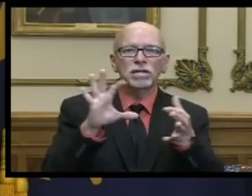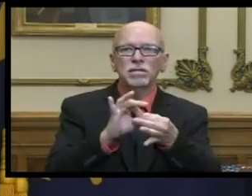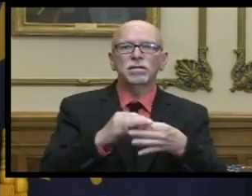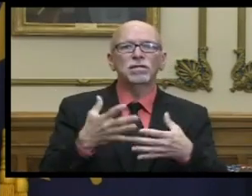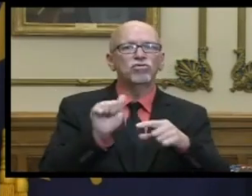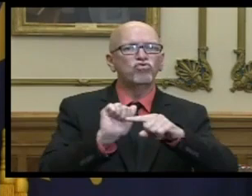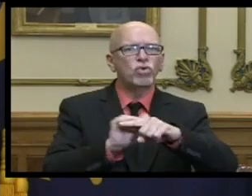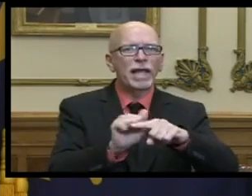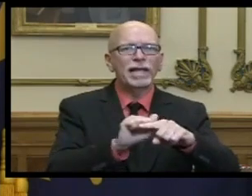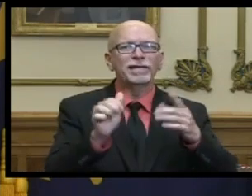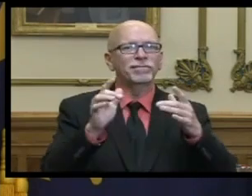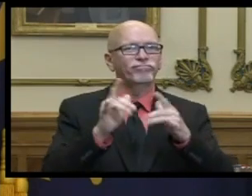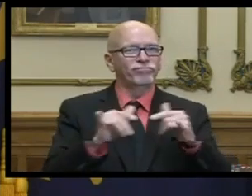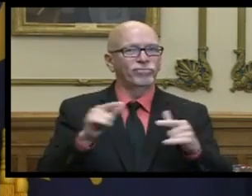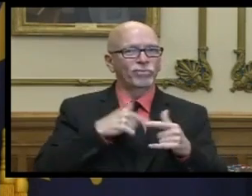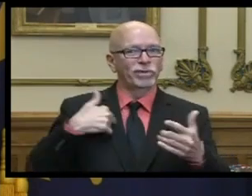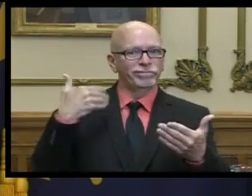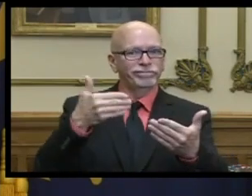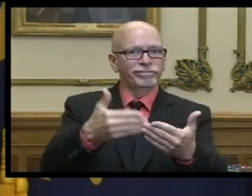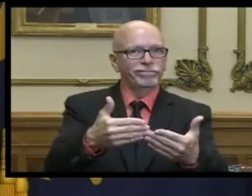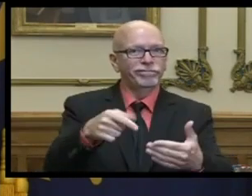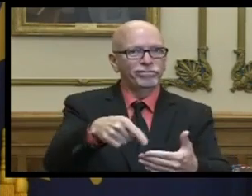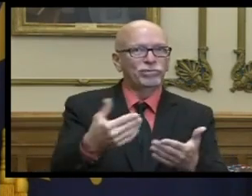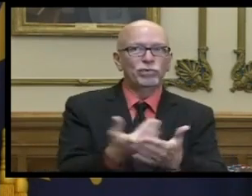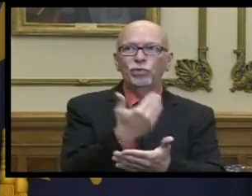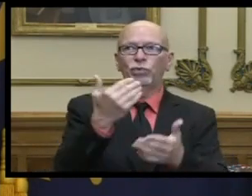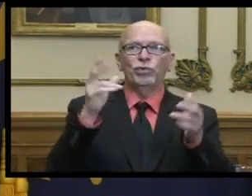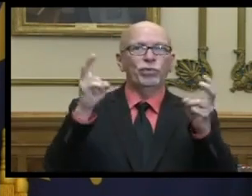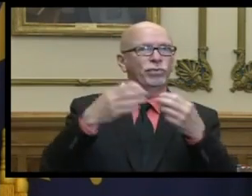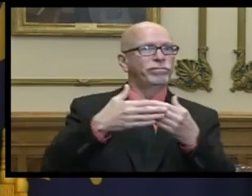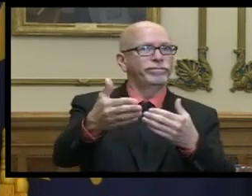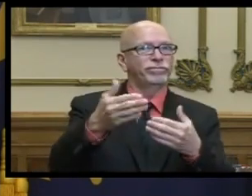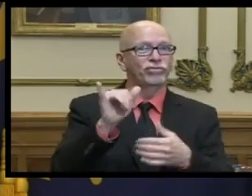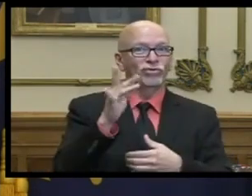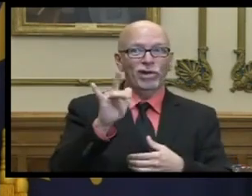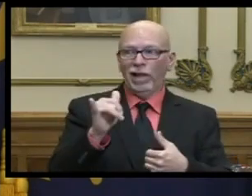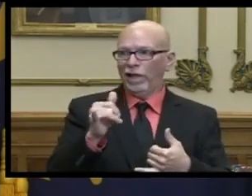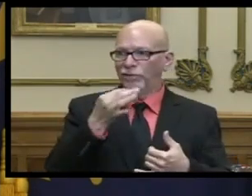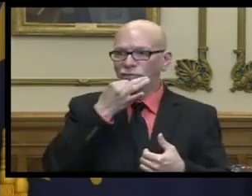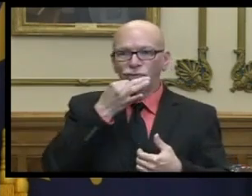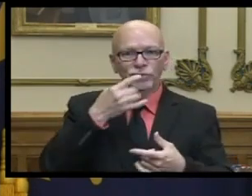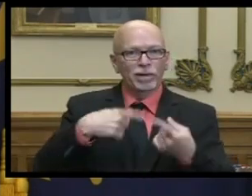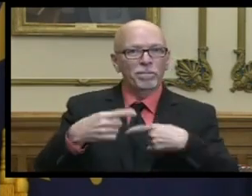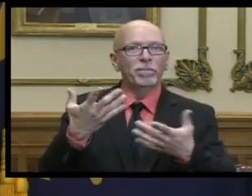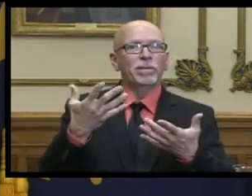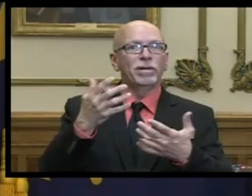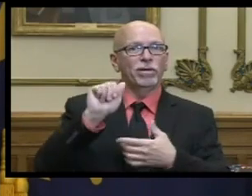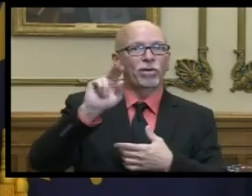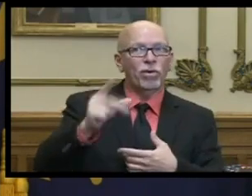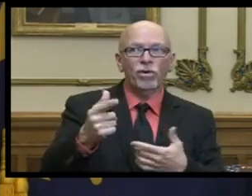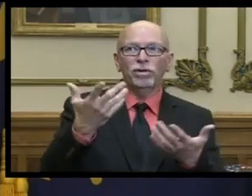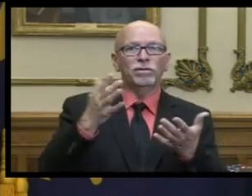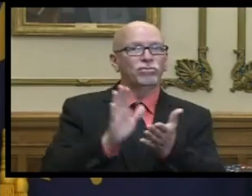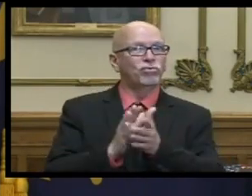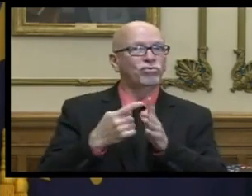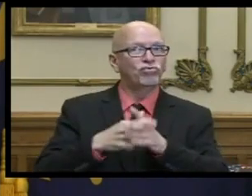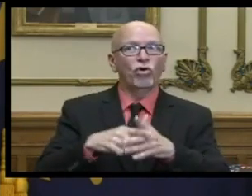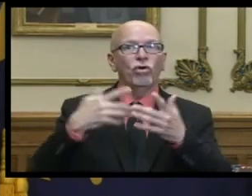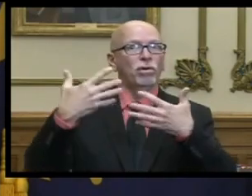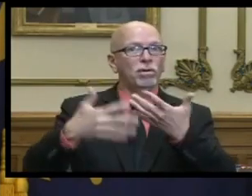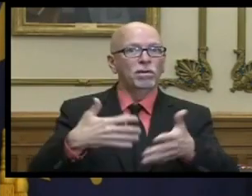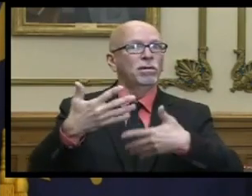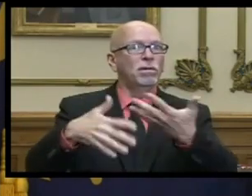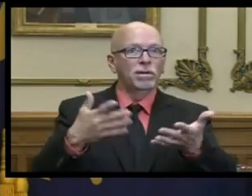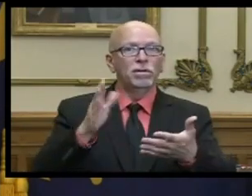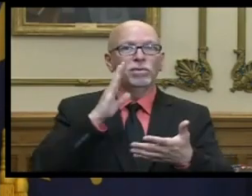as we approach this new normal as july starts to unfold and we move into august and schools